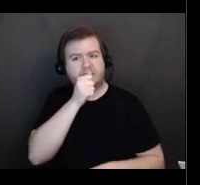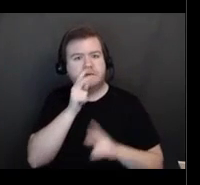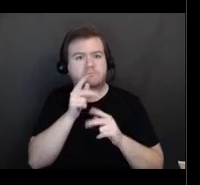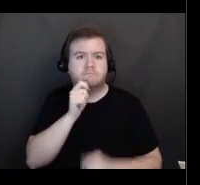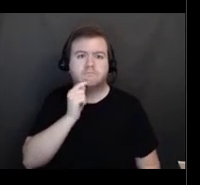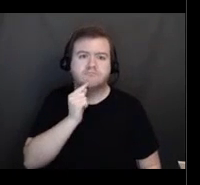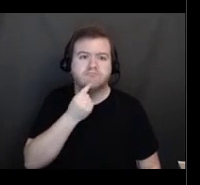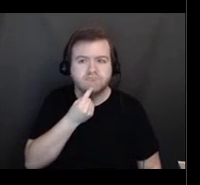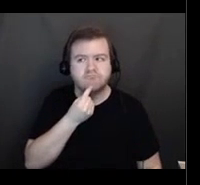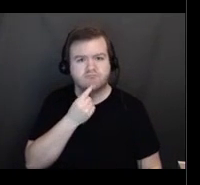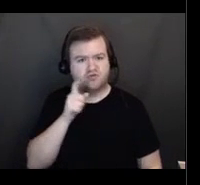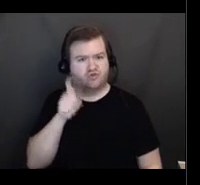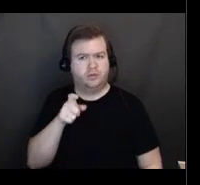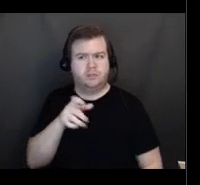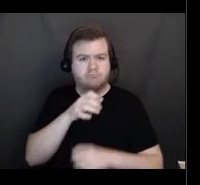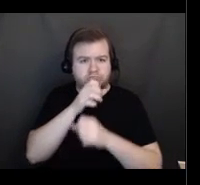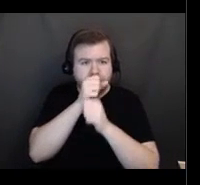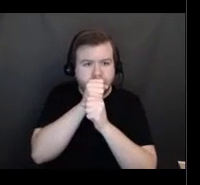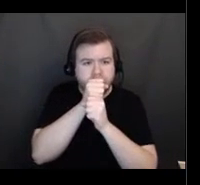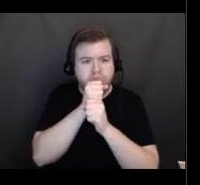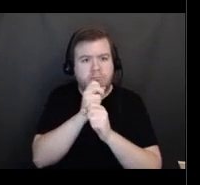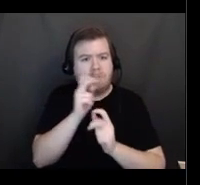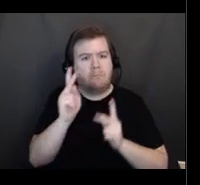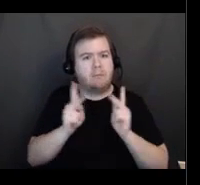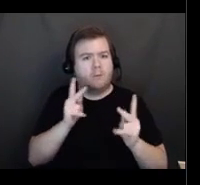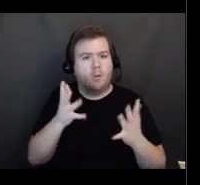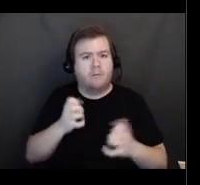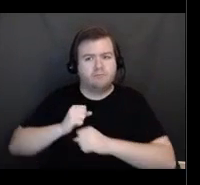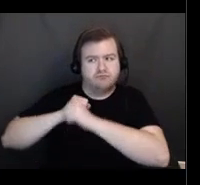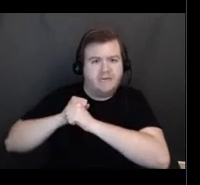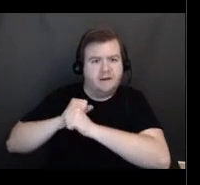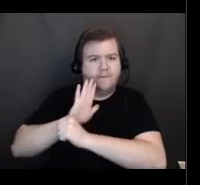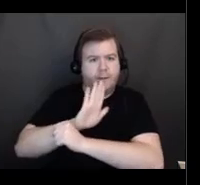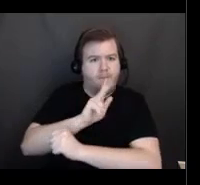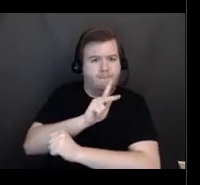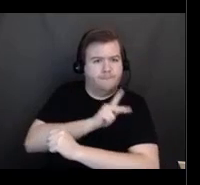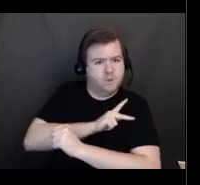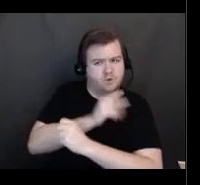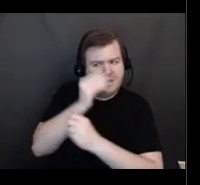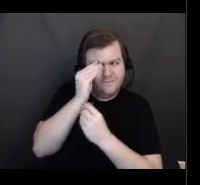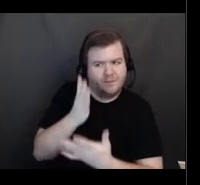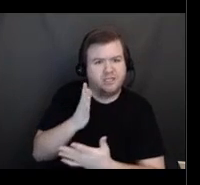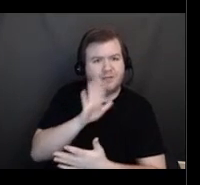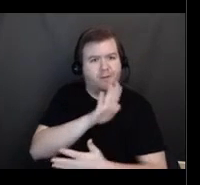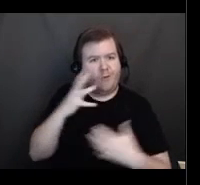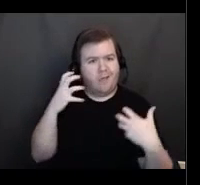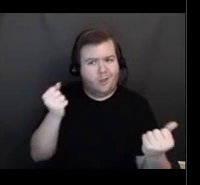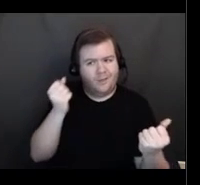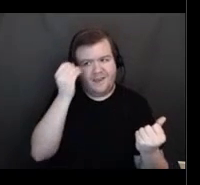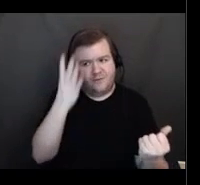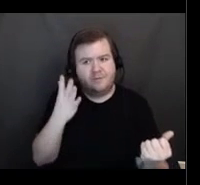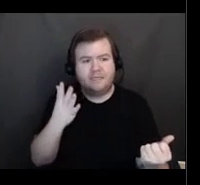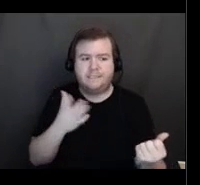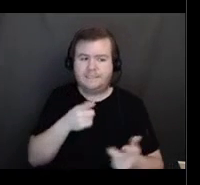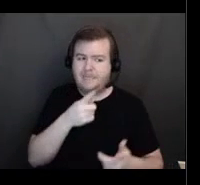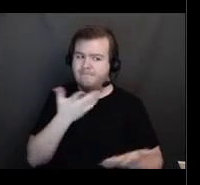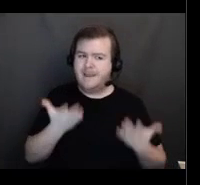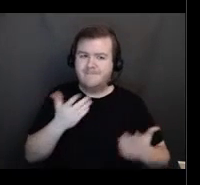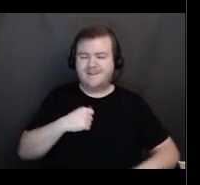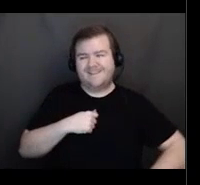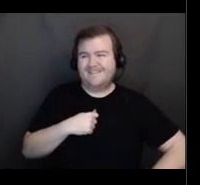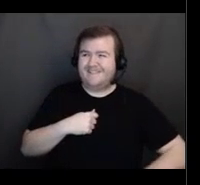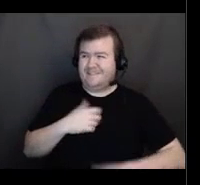Recipients may be very concerned about protecting their personal and health information and may be reluctant to share it with you. If someone